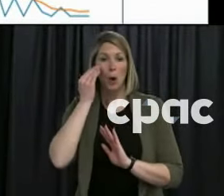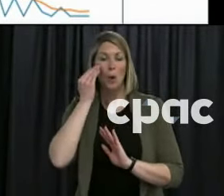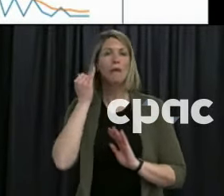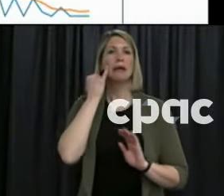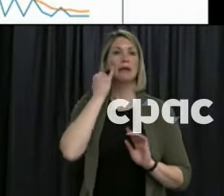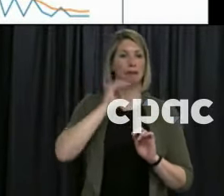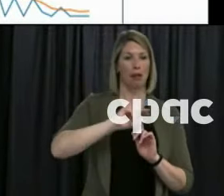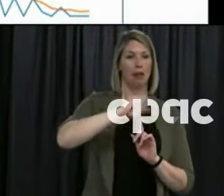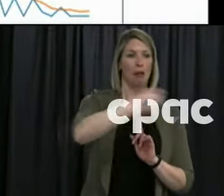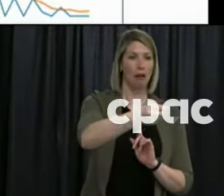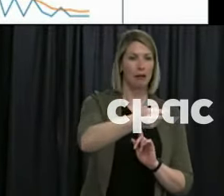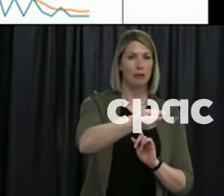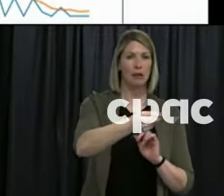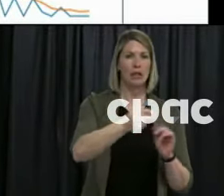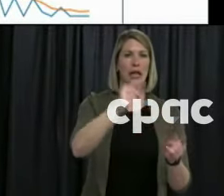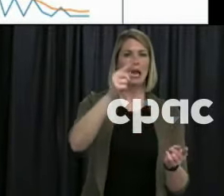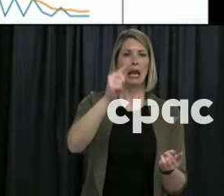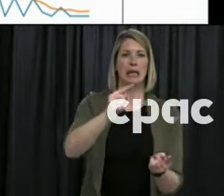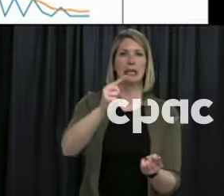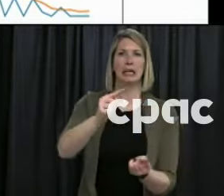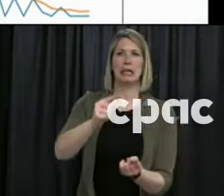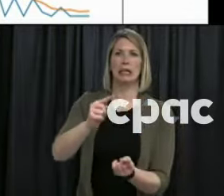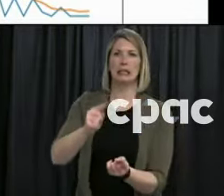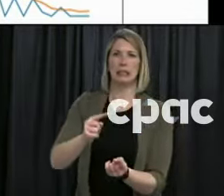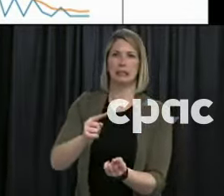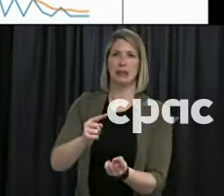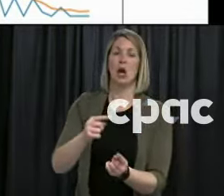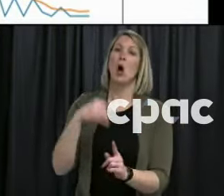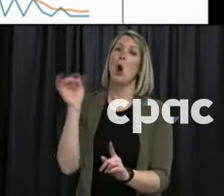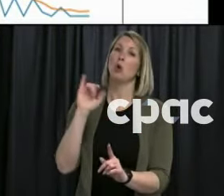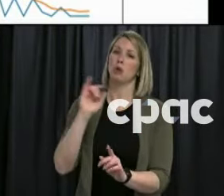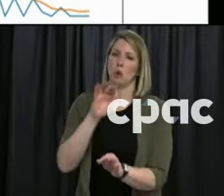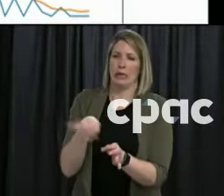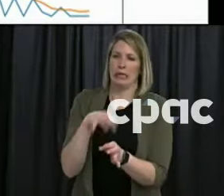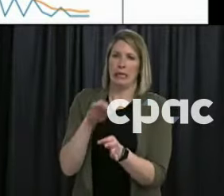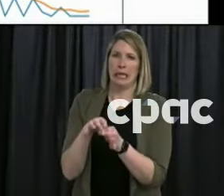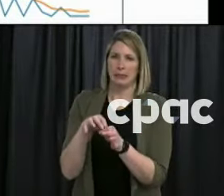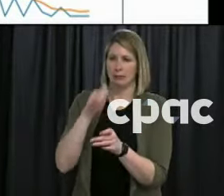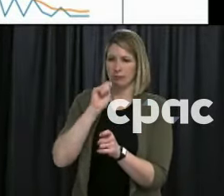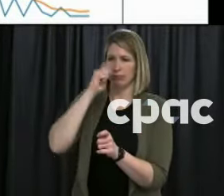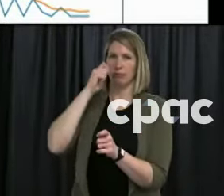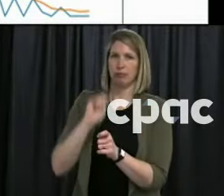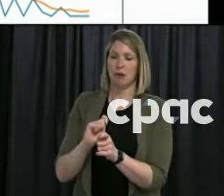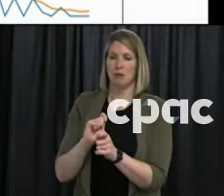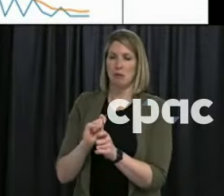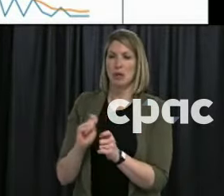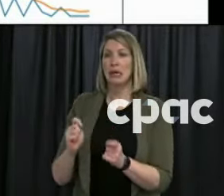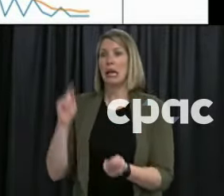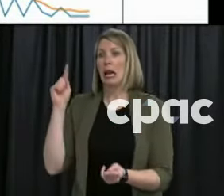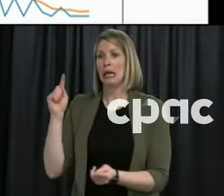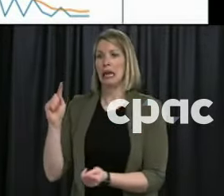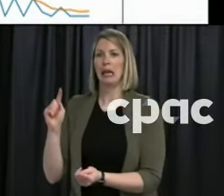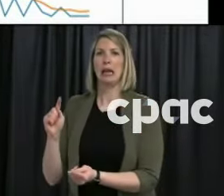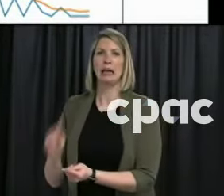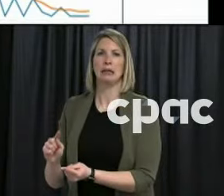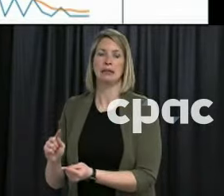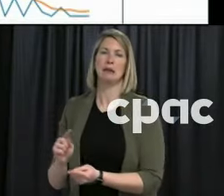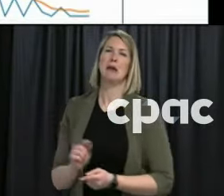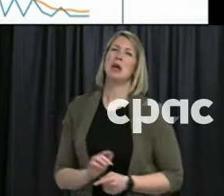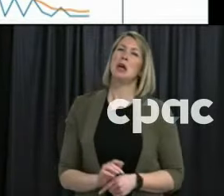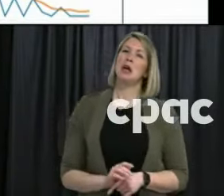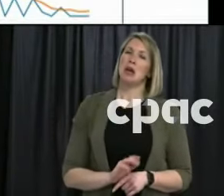outbreak with numbers anywhere between 0.1 to 0.2% as the seven-day average. It peaked to about